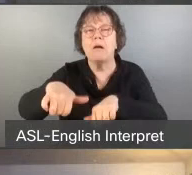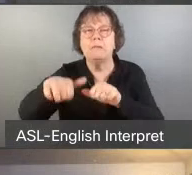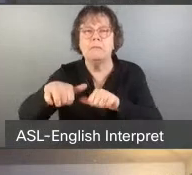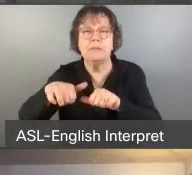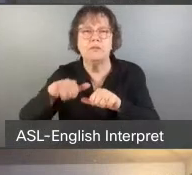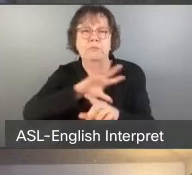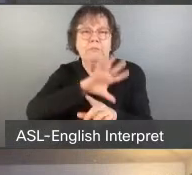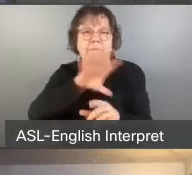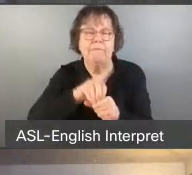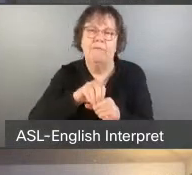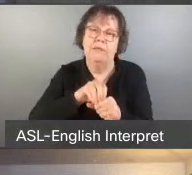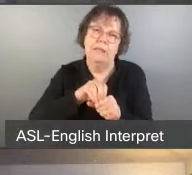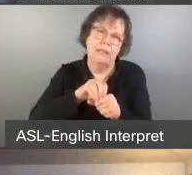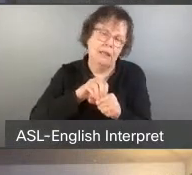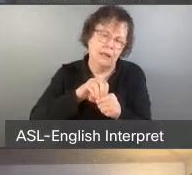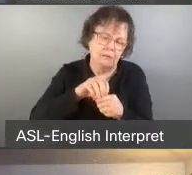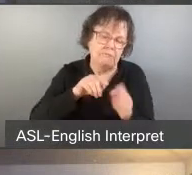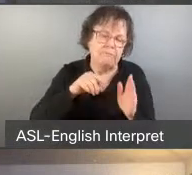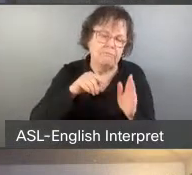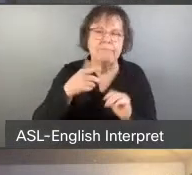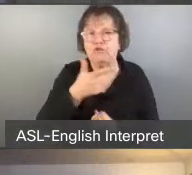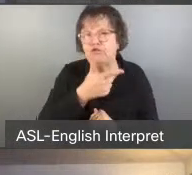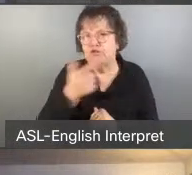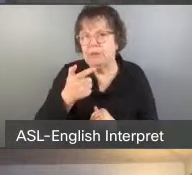in a fatal shooting by the Toronto police.